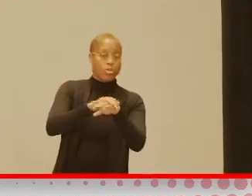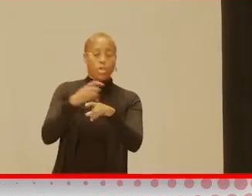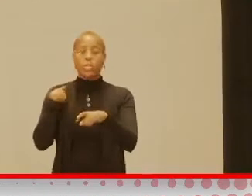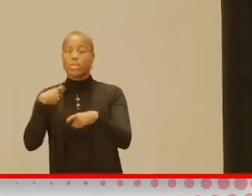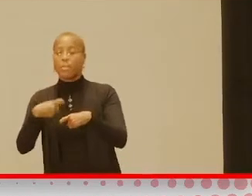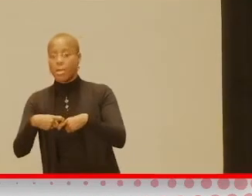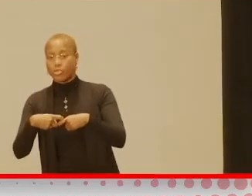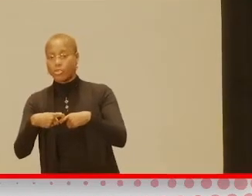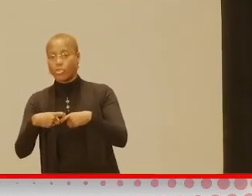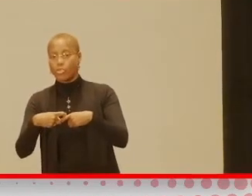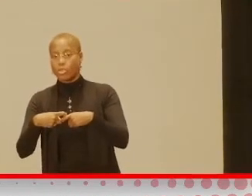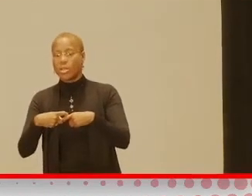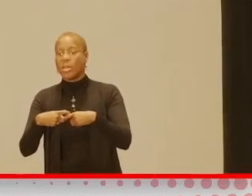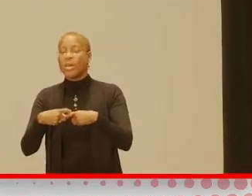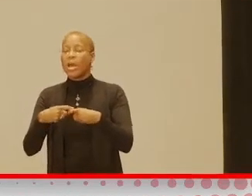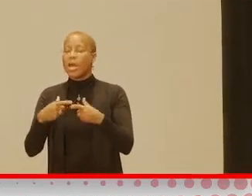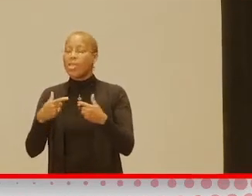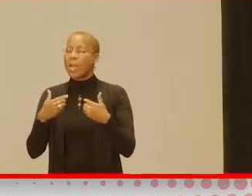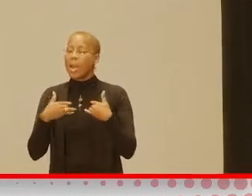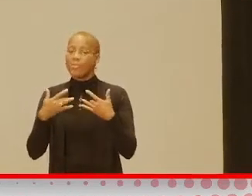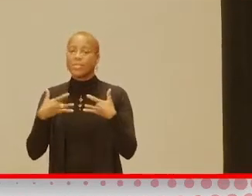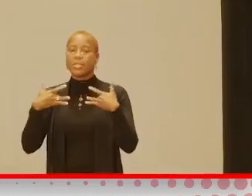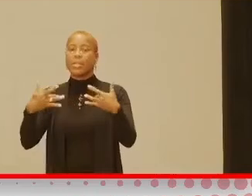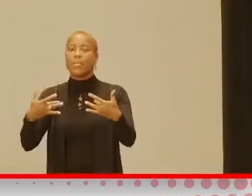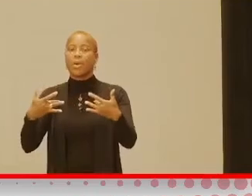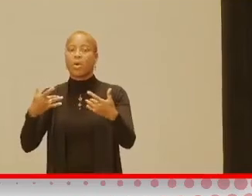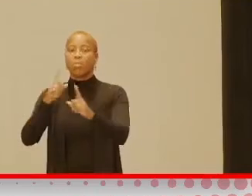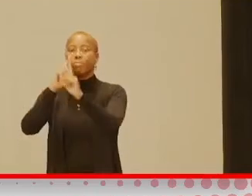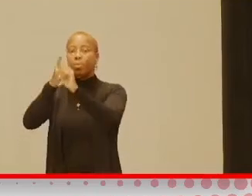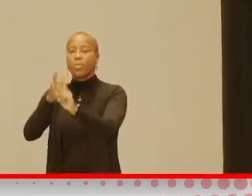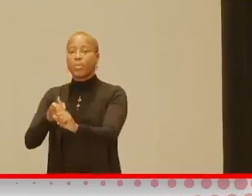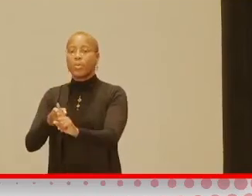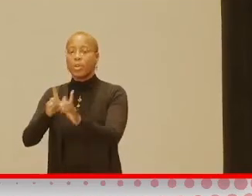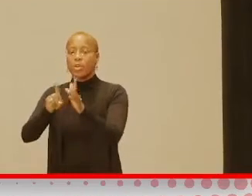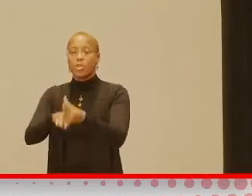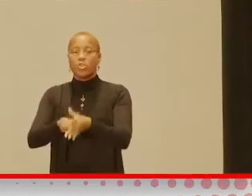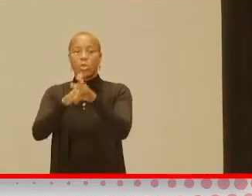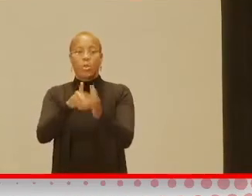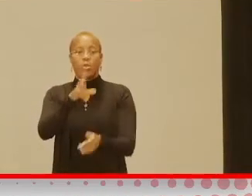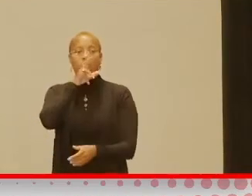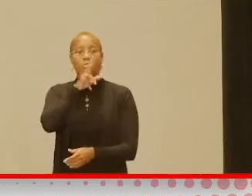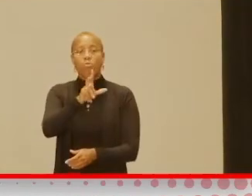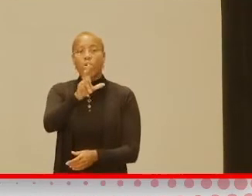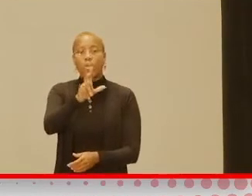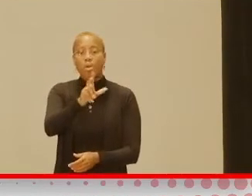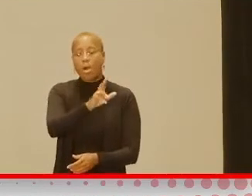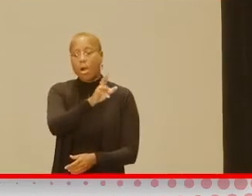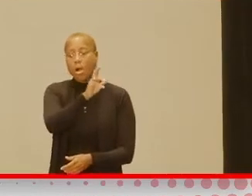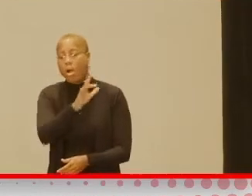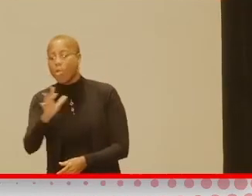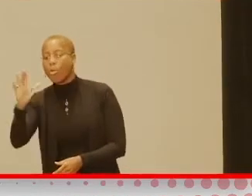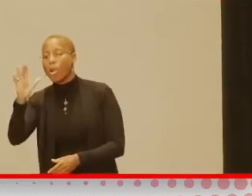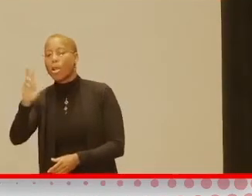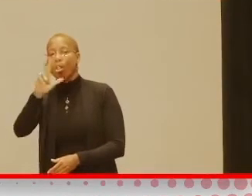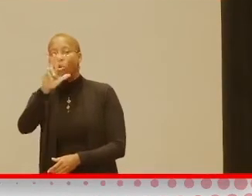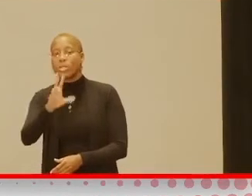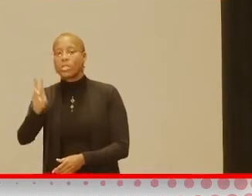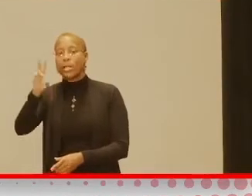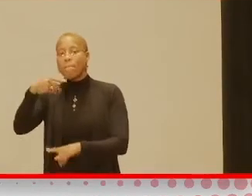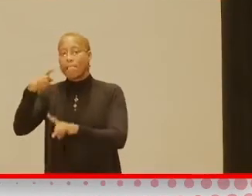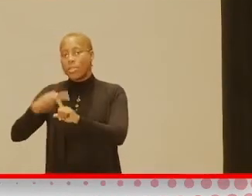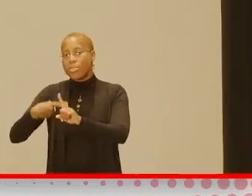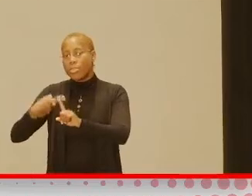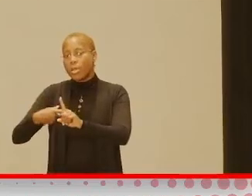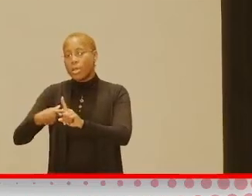some typical milestones starting at three months all the way up to 36 months. So, and it's got